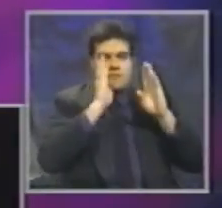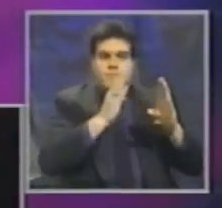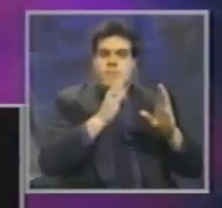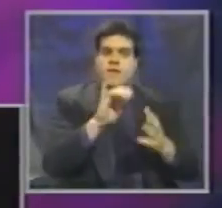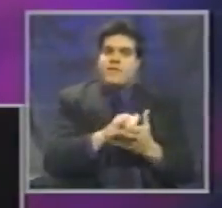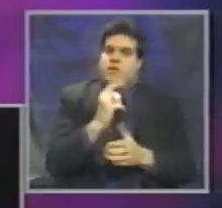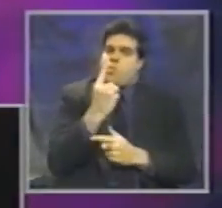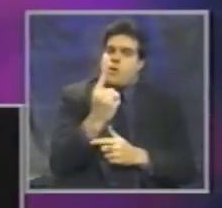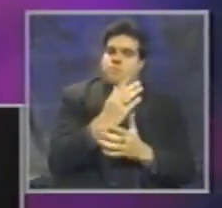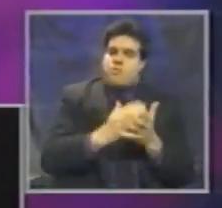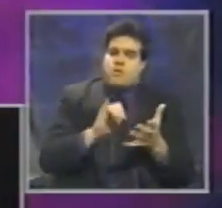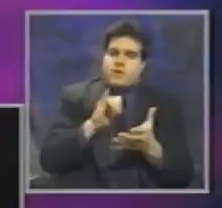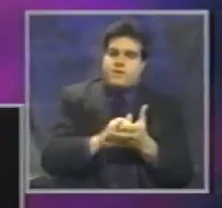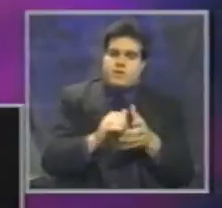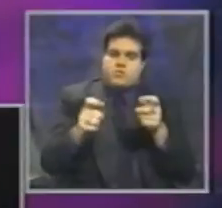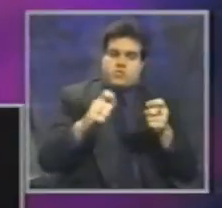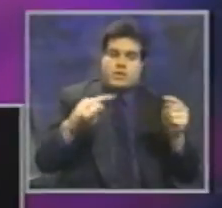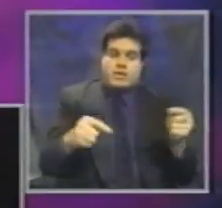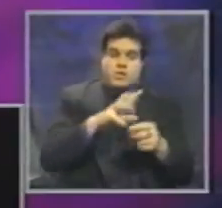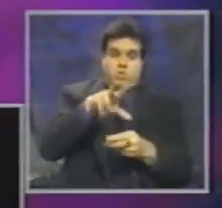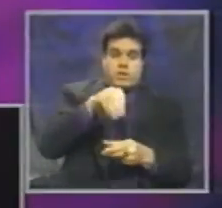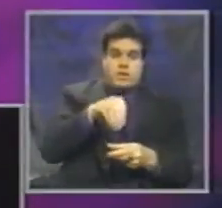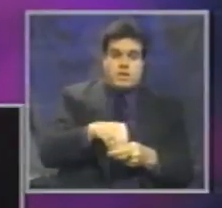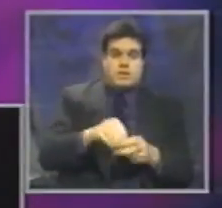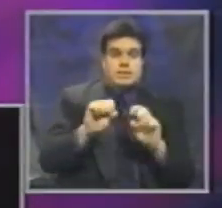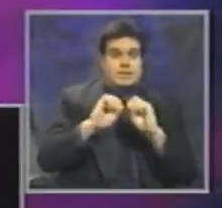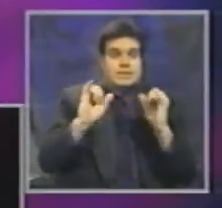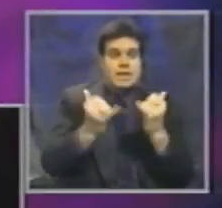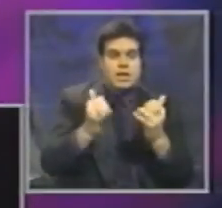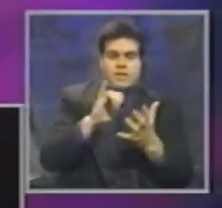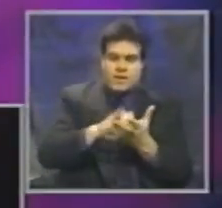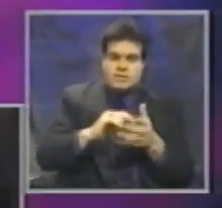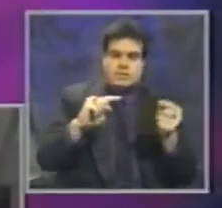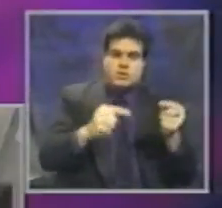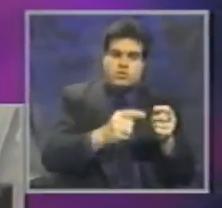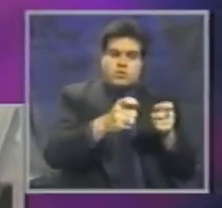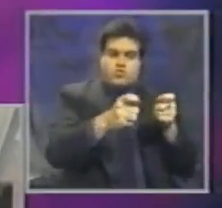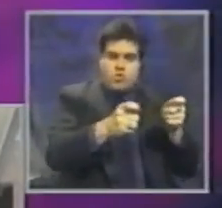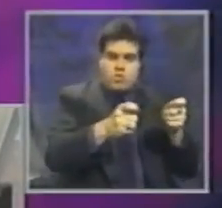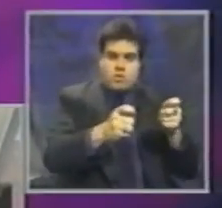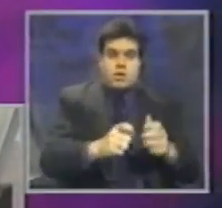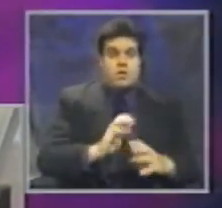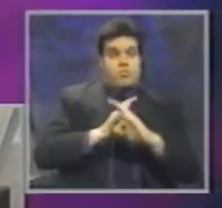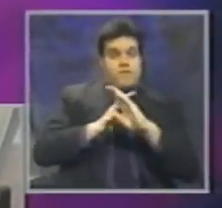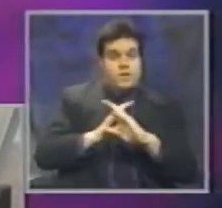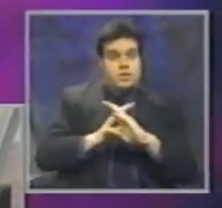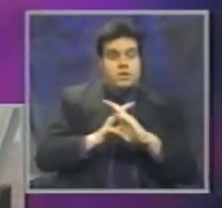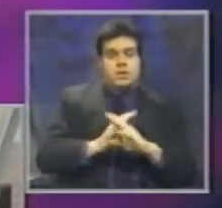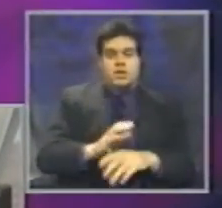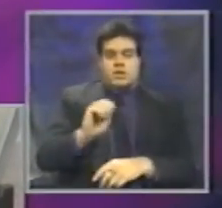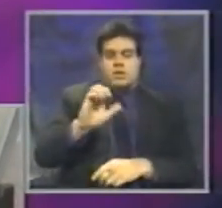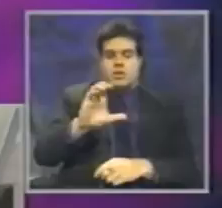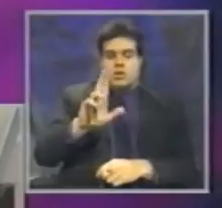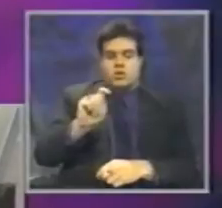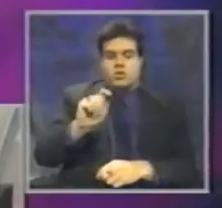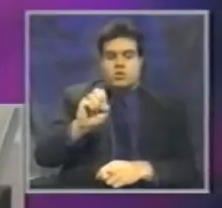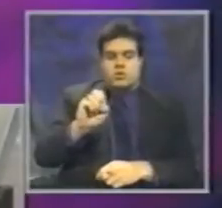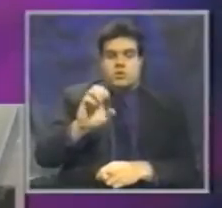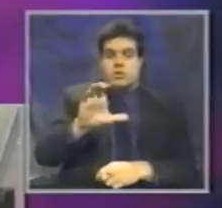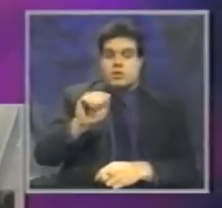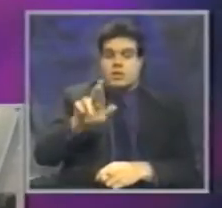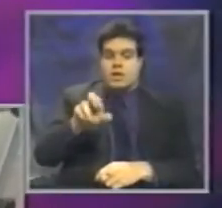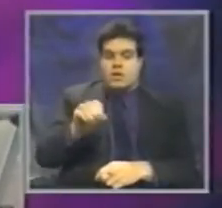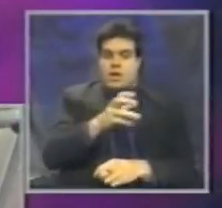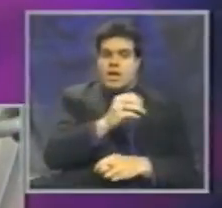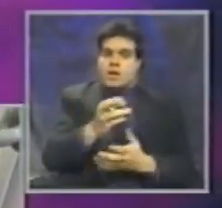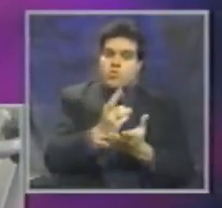part of controlling injuries within a society. That's injury control. Prevention, acute care, and rehabilitation